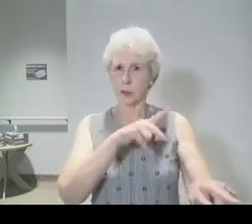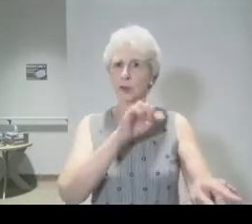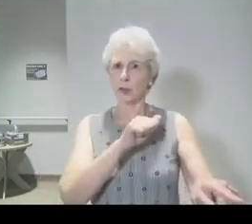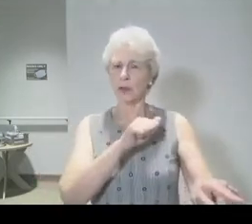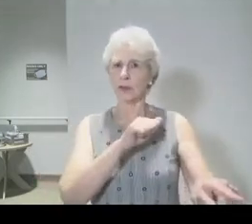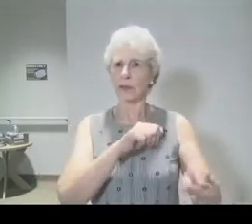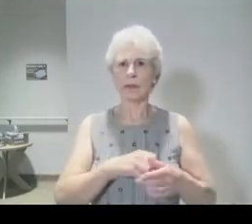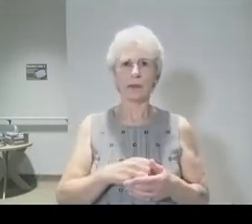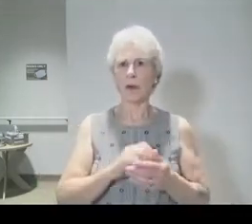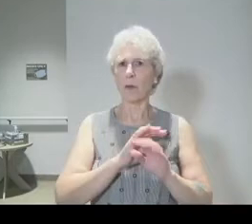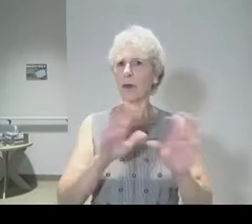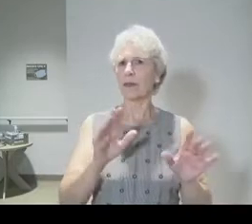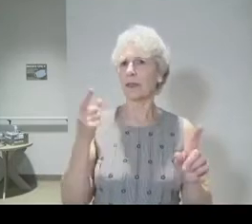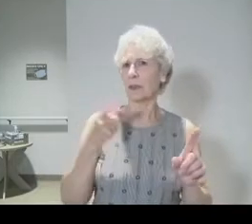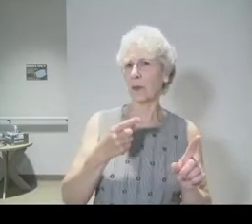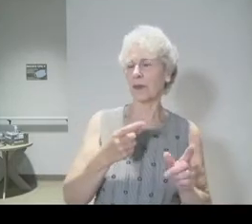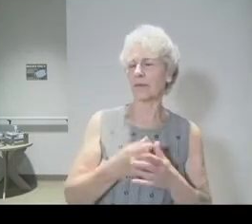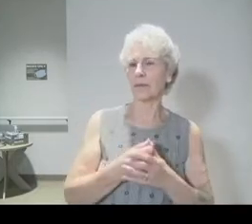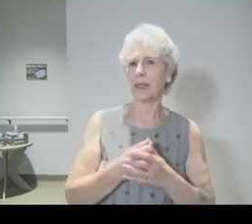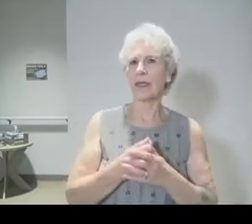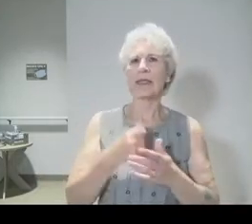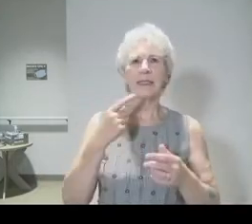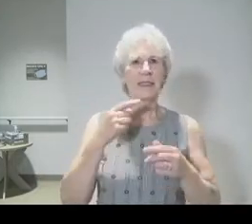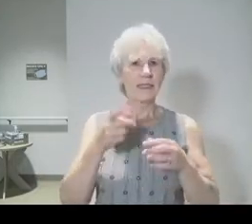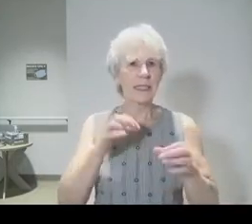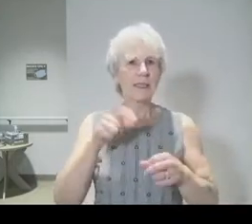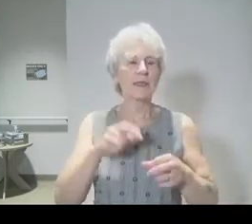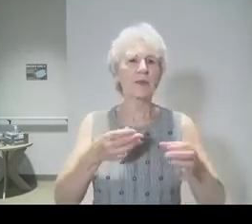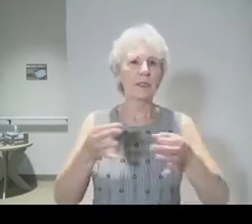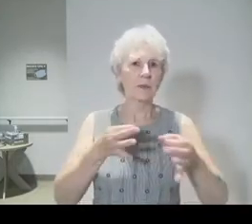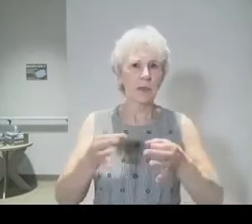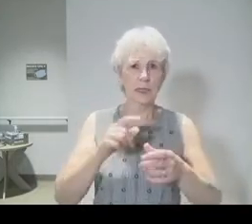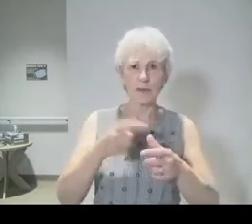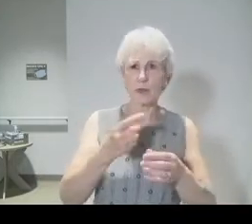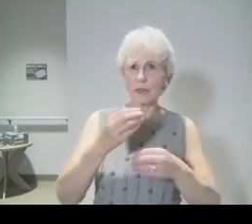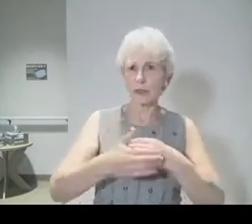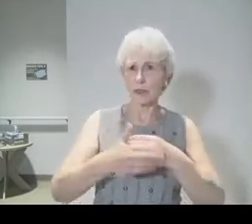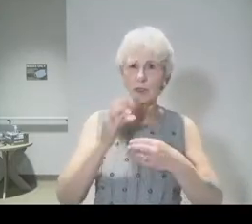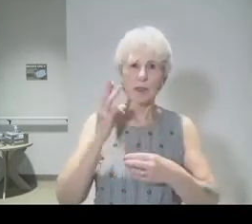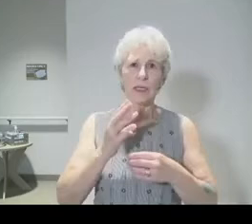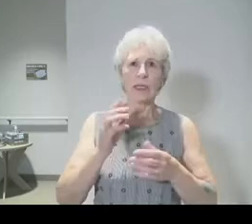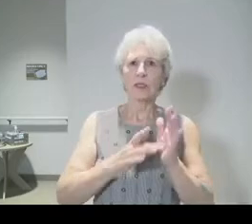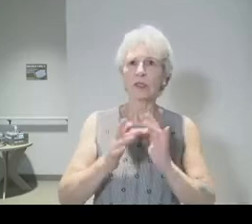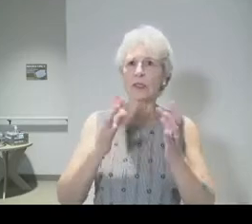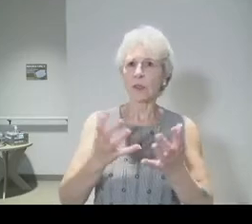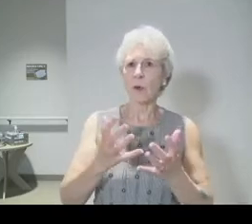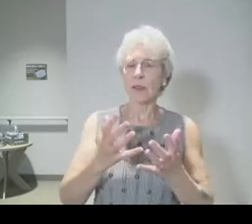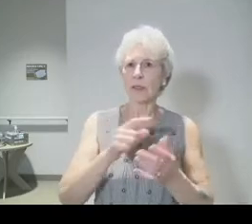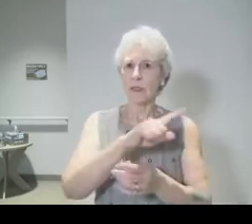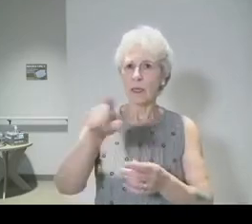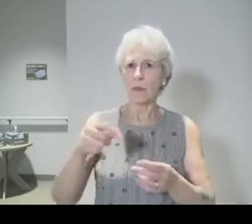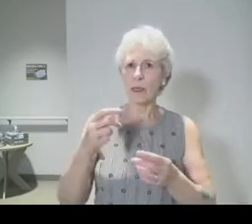A clear point that must be made at this first communion is that Jesus wanted there to be self-inspection.